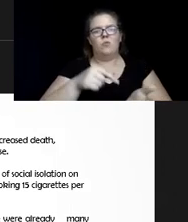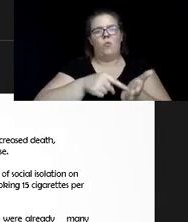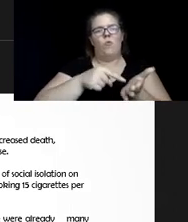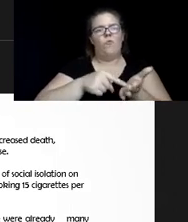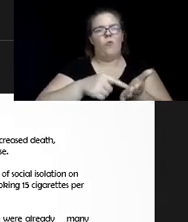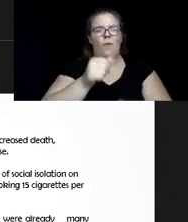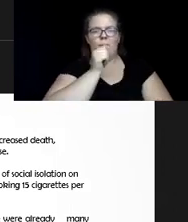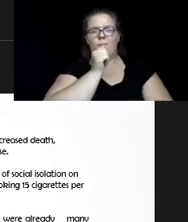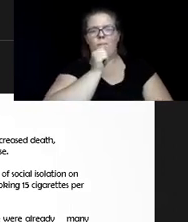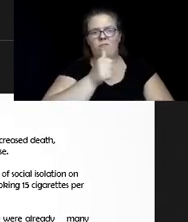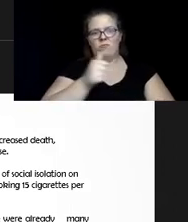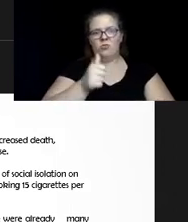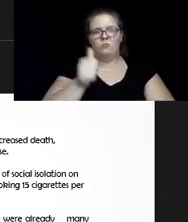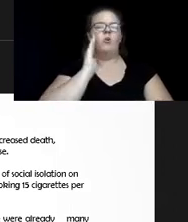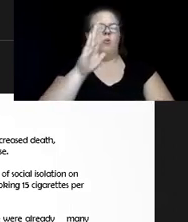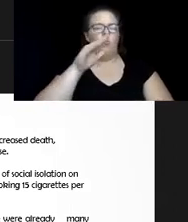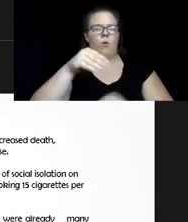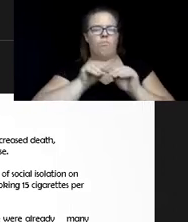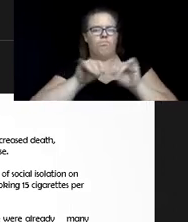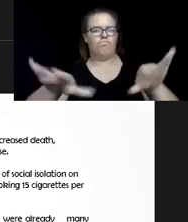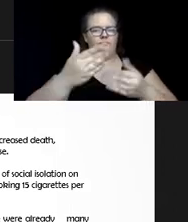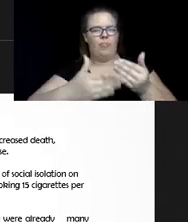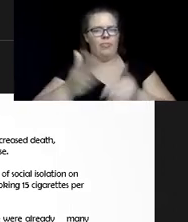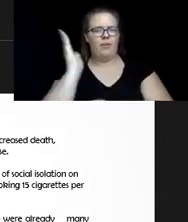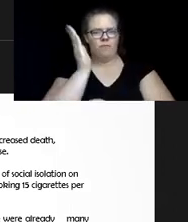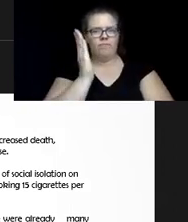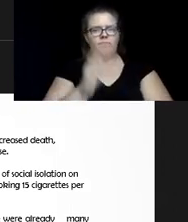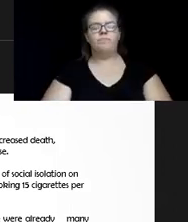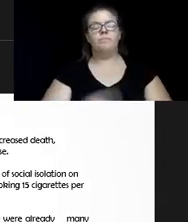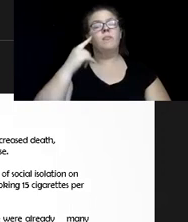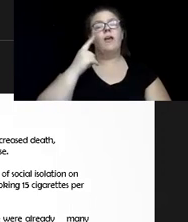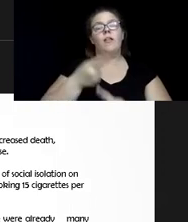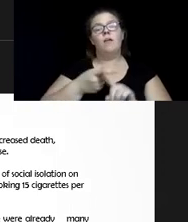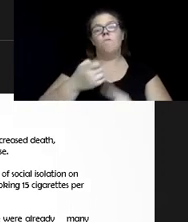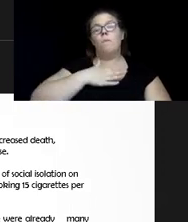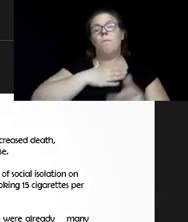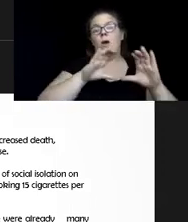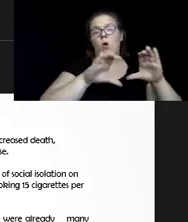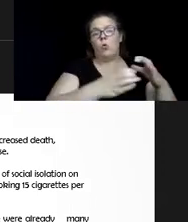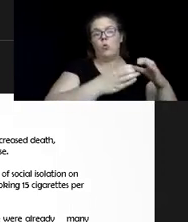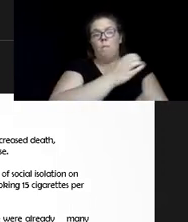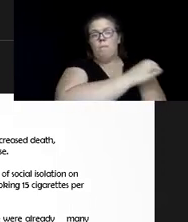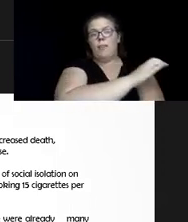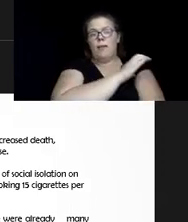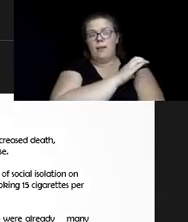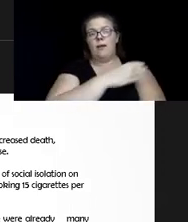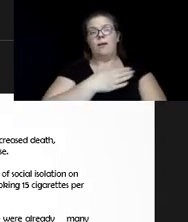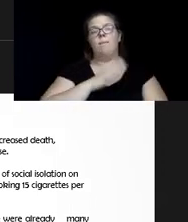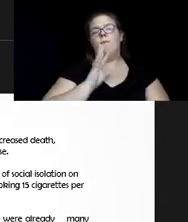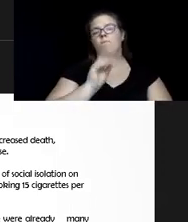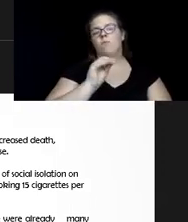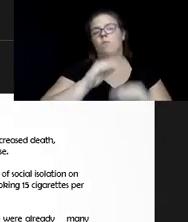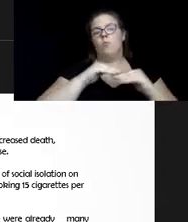And that'll be available at the end of the webinar. And then I think from my group here at the clinic, my 50 and older group,